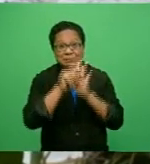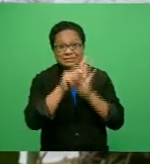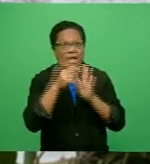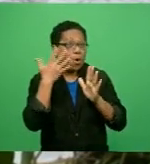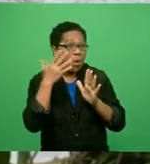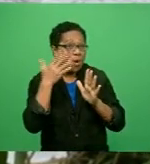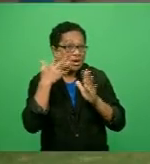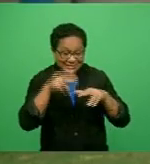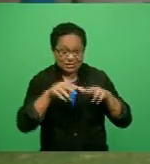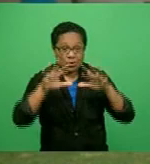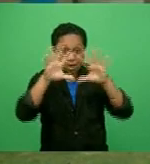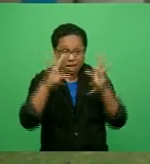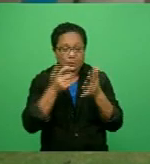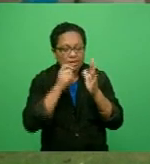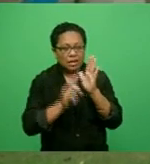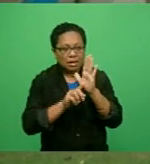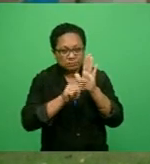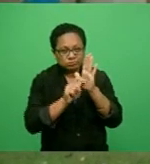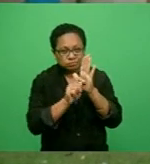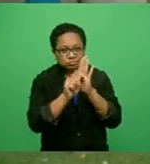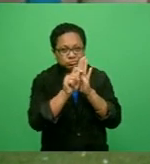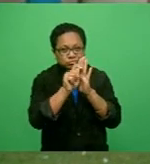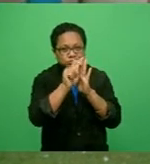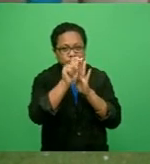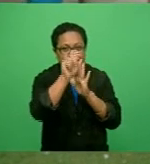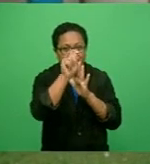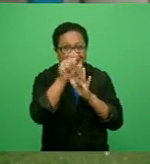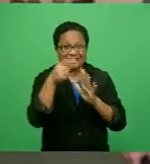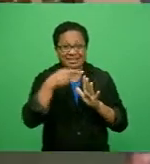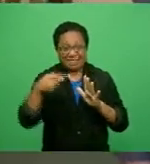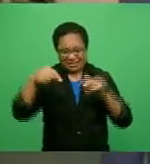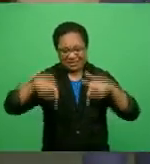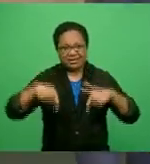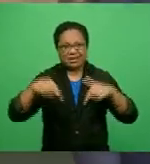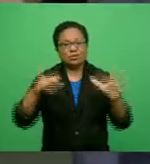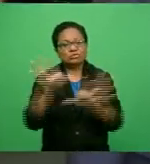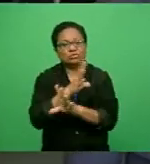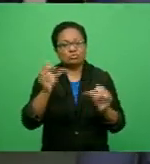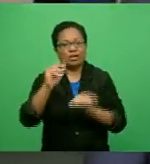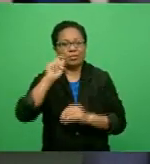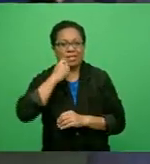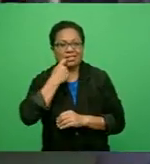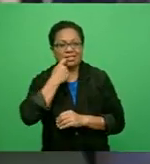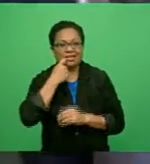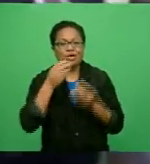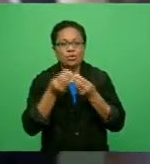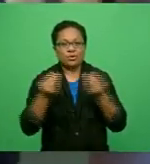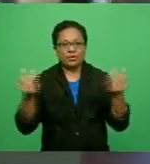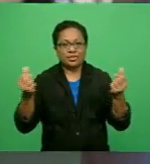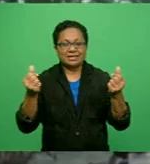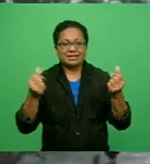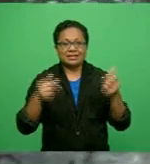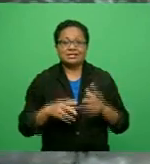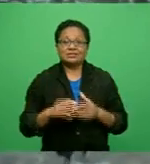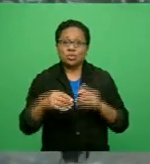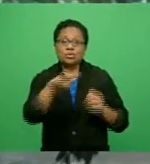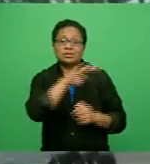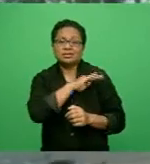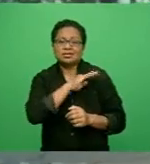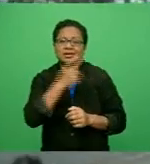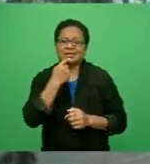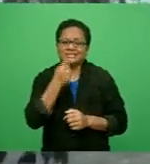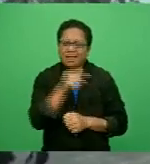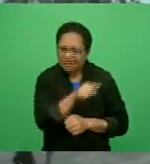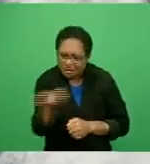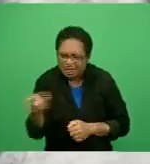earth we will not recognize and a climate we cannot survive. Bainimarama has also called for far greater commitment to